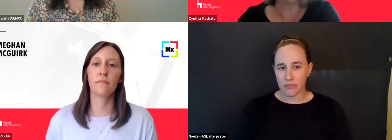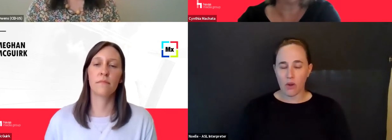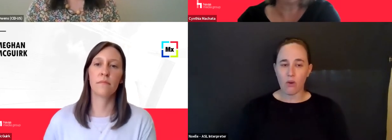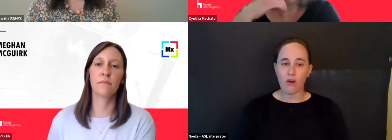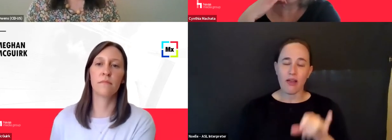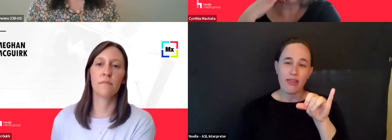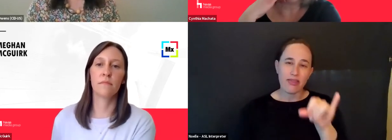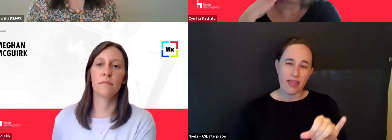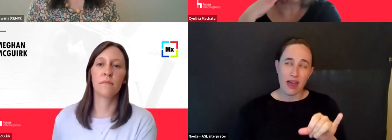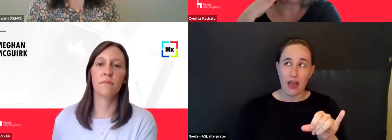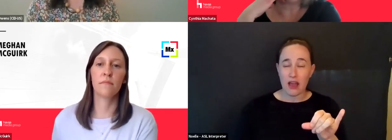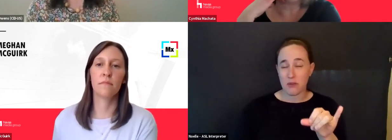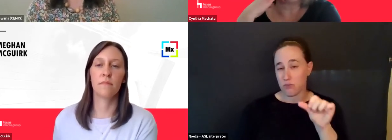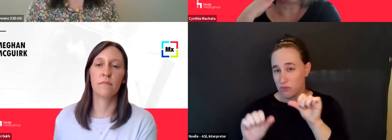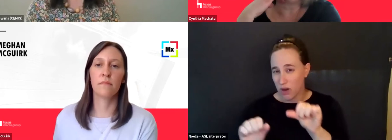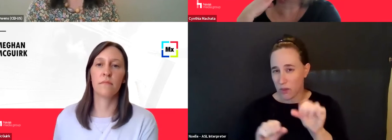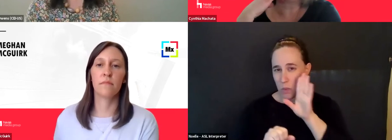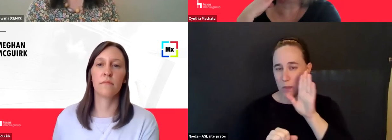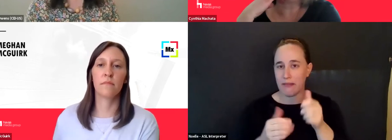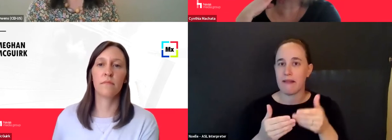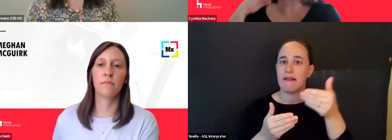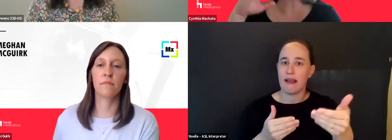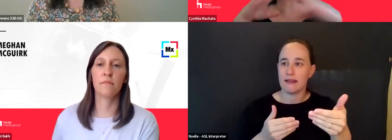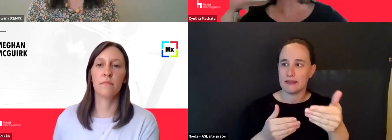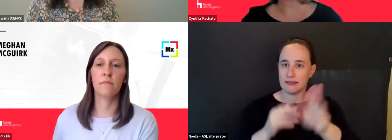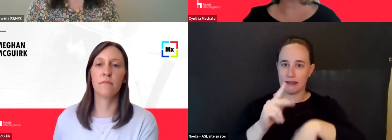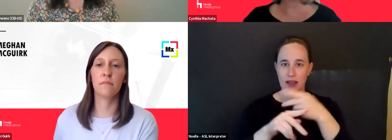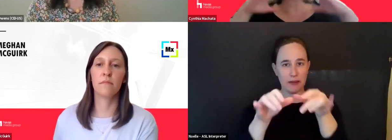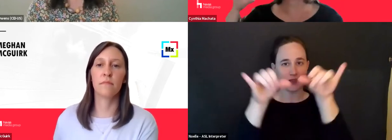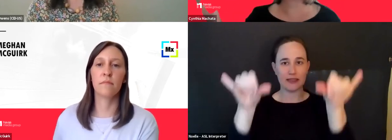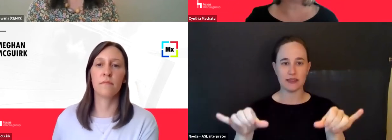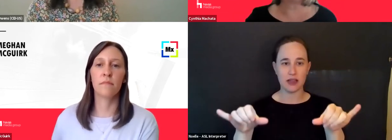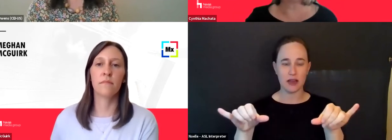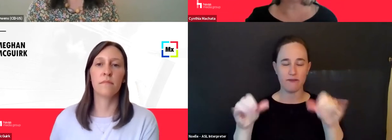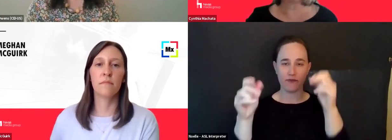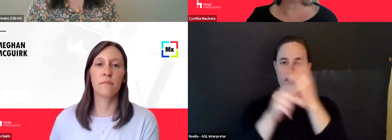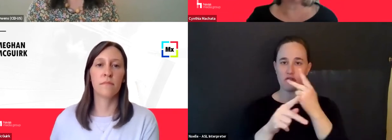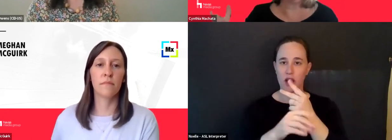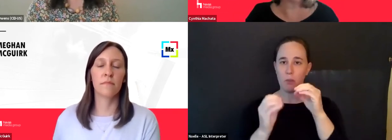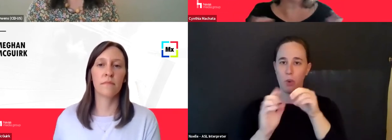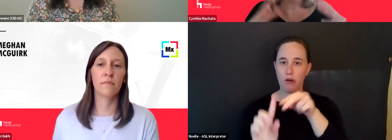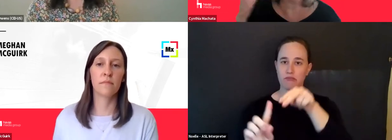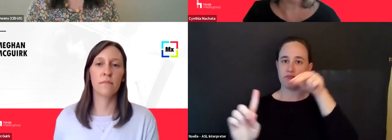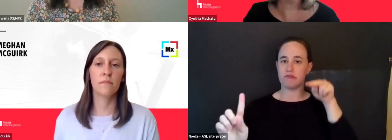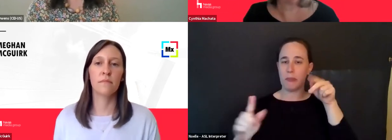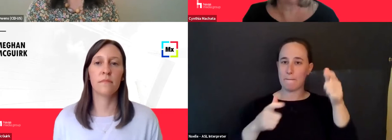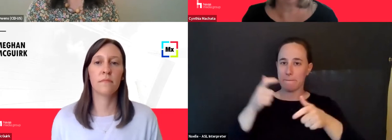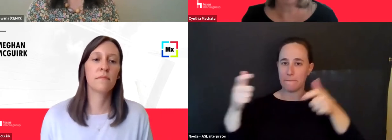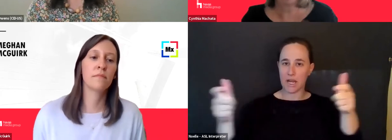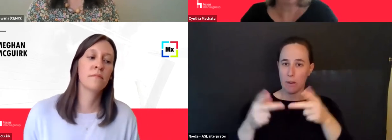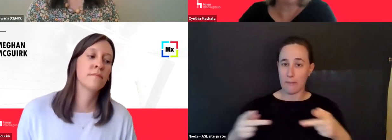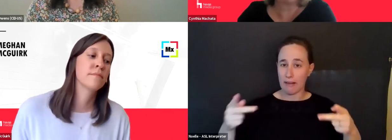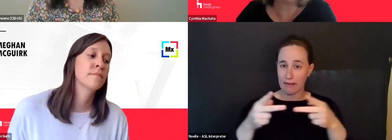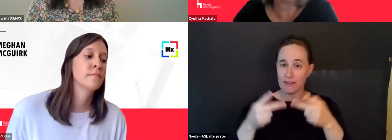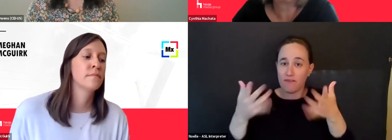if you will, um, that it will look to what are the larger sort of places to play where I have the data and scale.